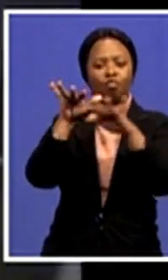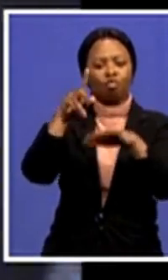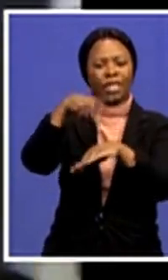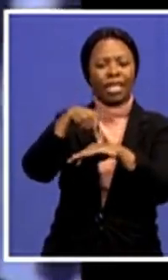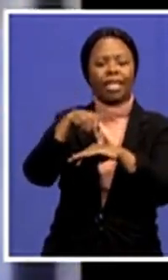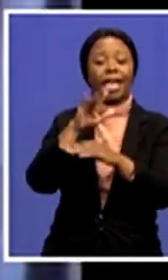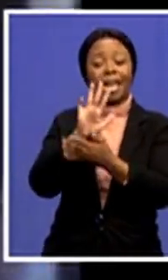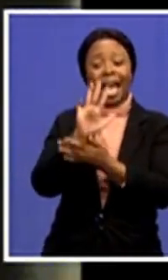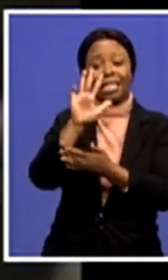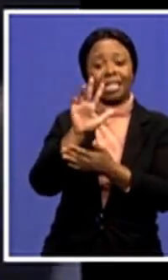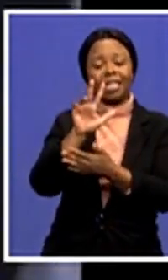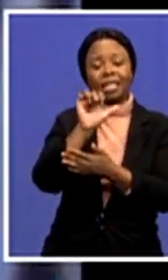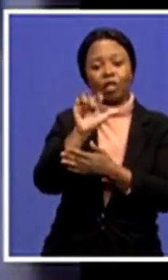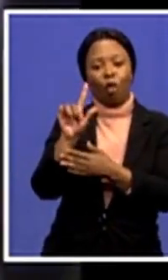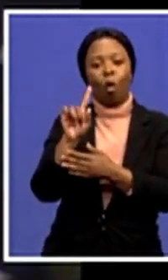years.